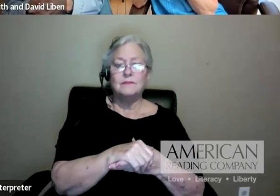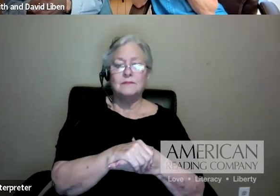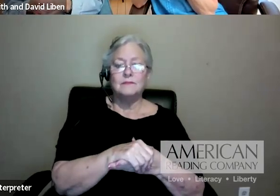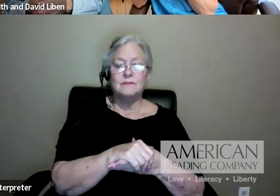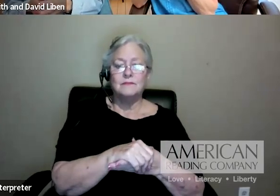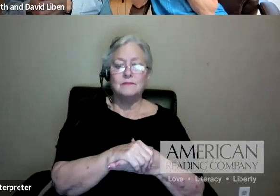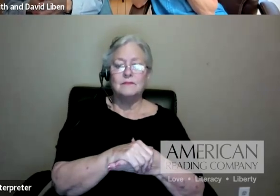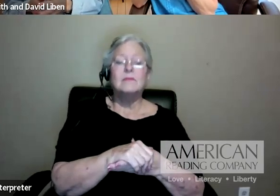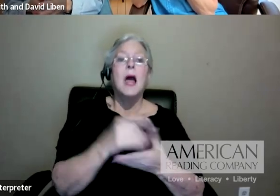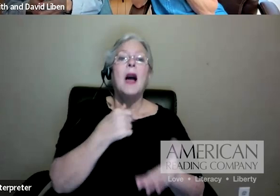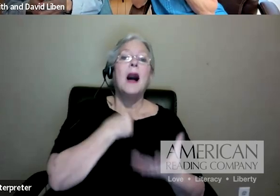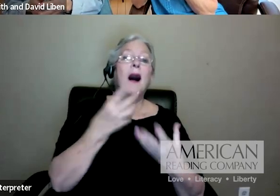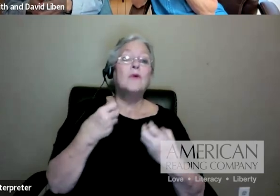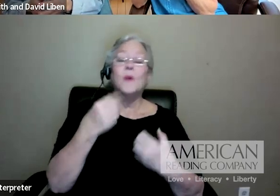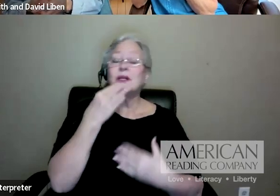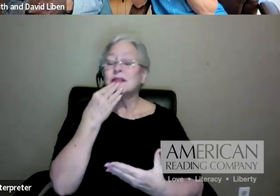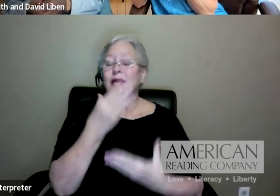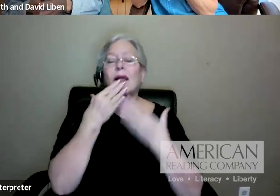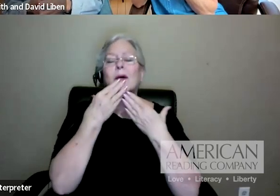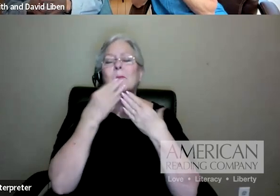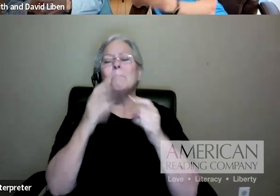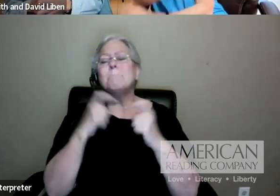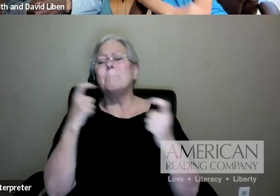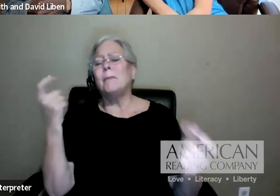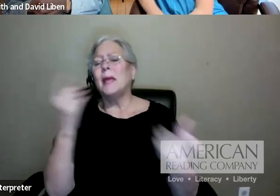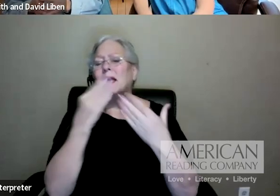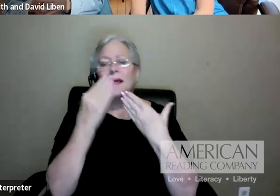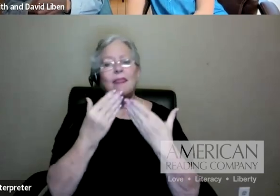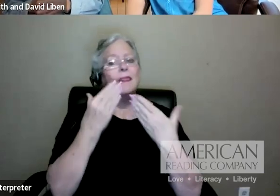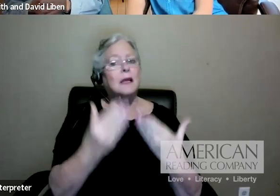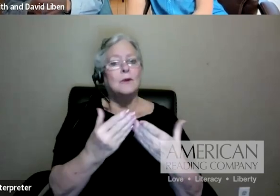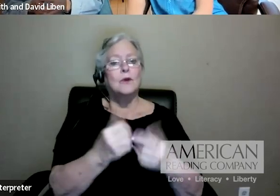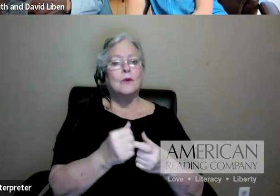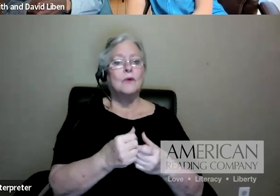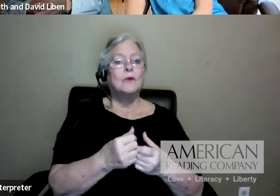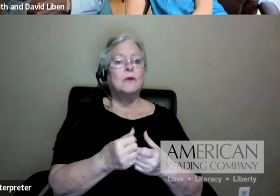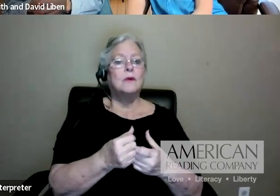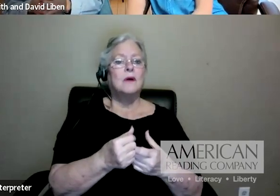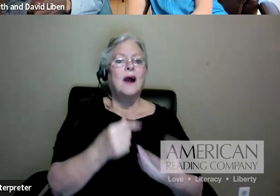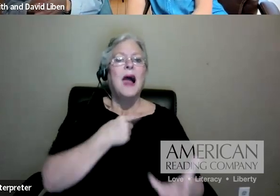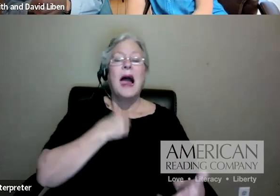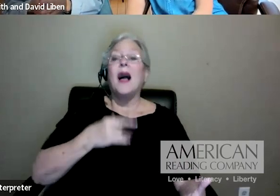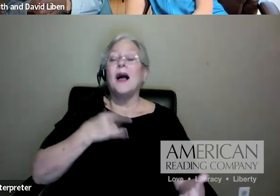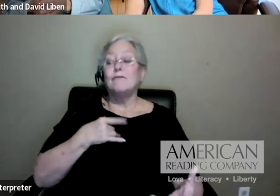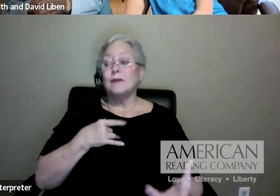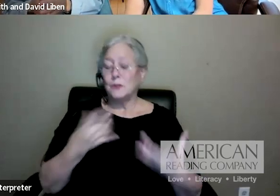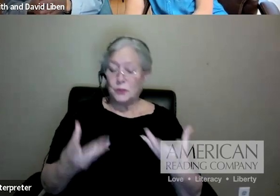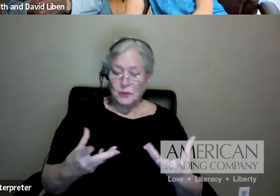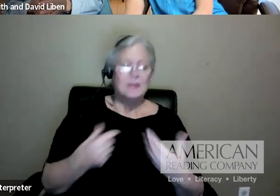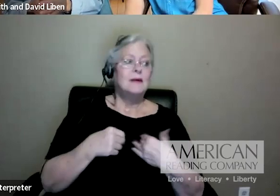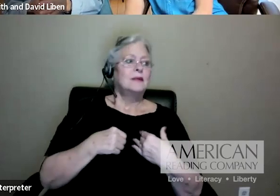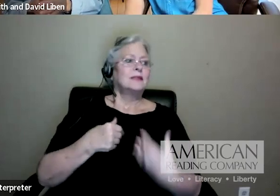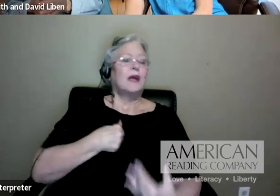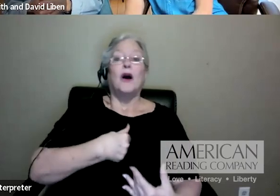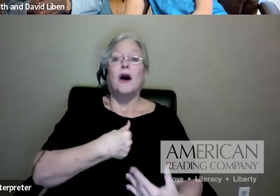I just want to say a big thank you. I always feel both affirmed and stretched by conversations with you. And I love